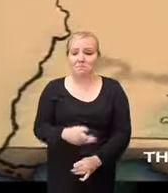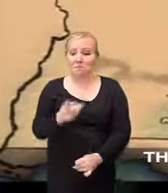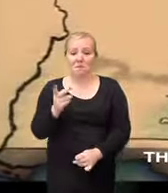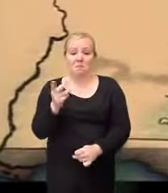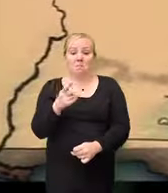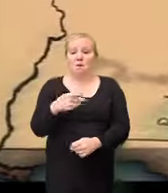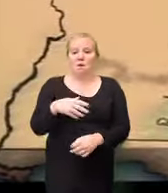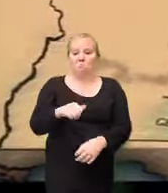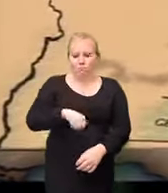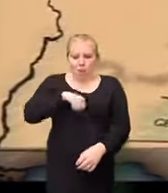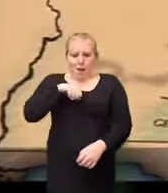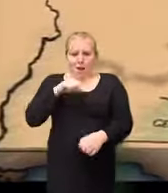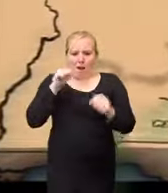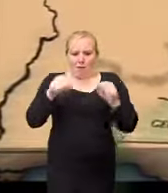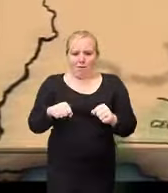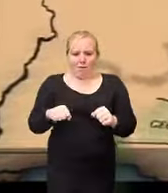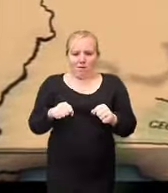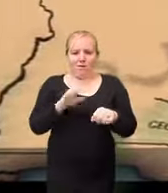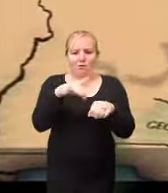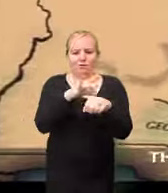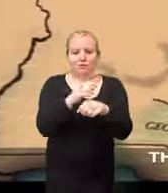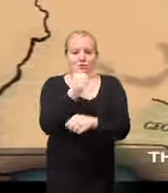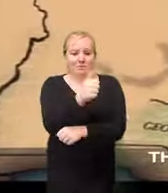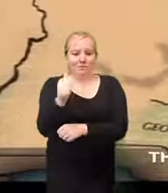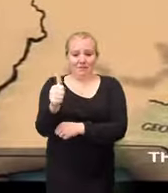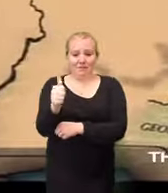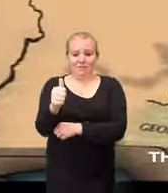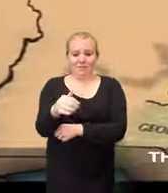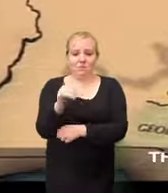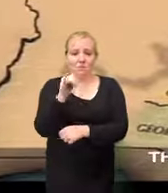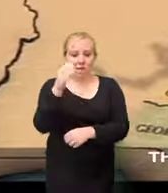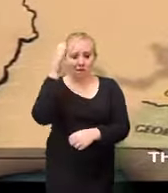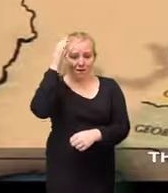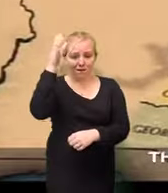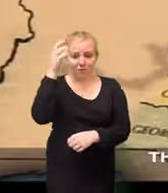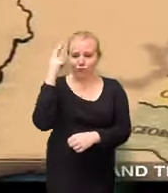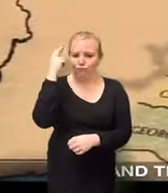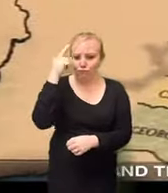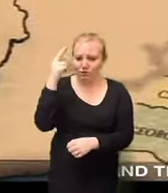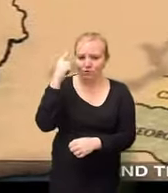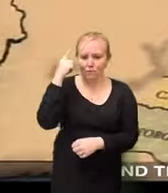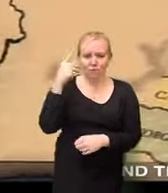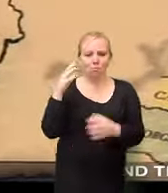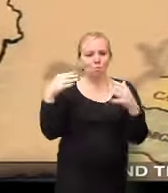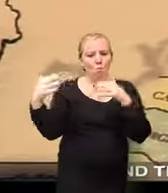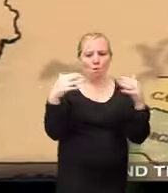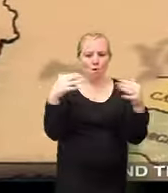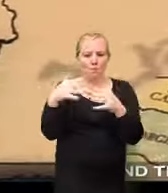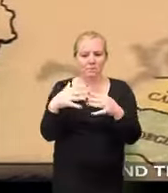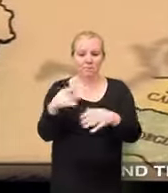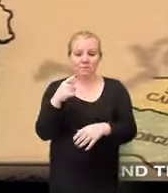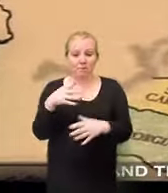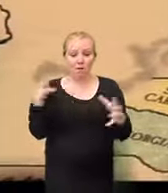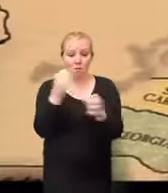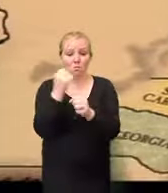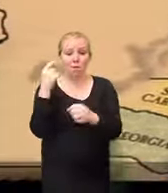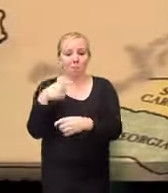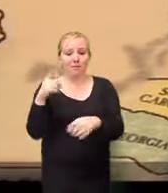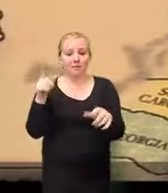proud of their liberty to control their own fate that's why they fought the revolution and this is what they have won